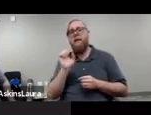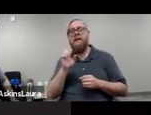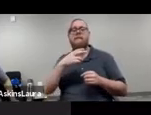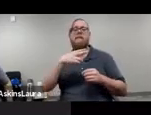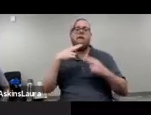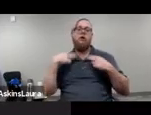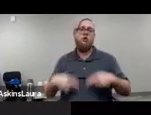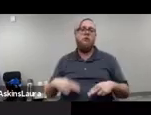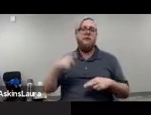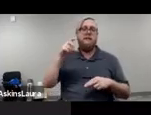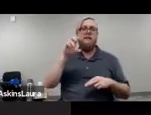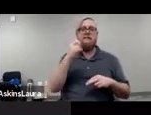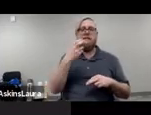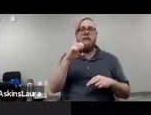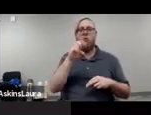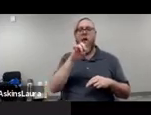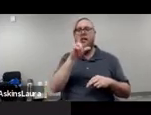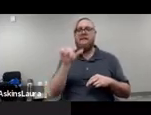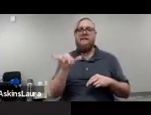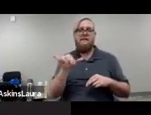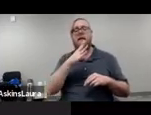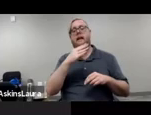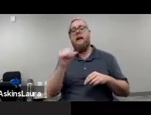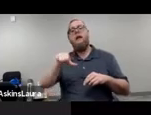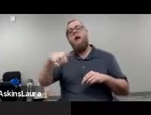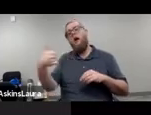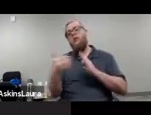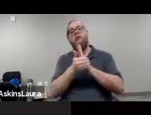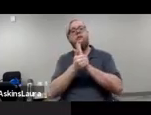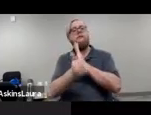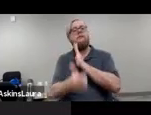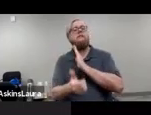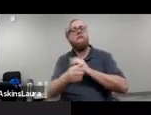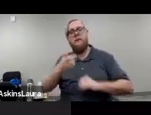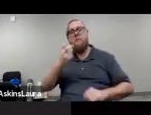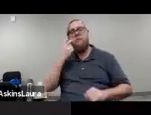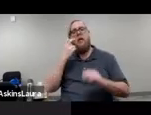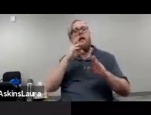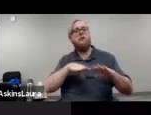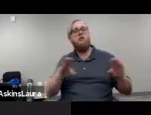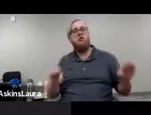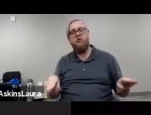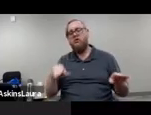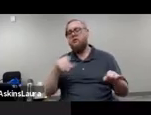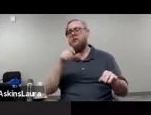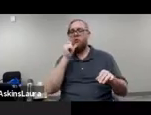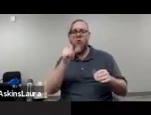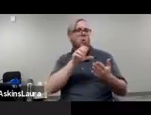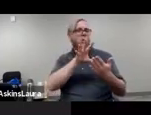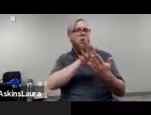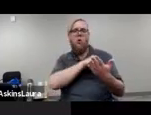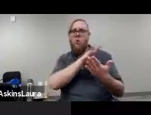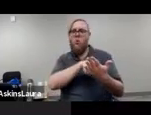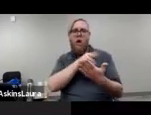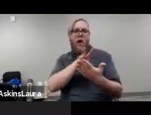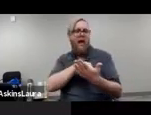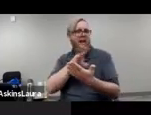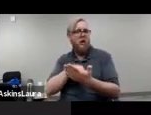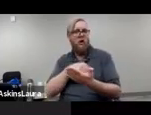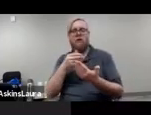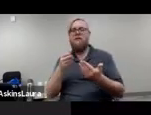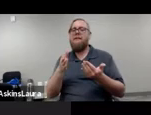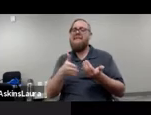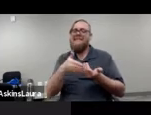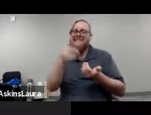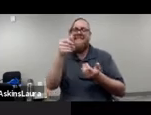sexuality, and many, many more skill sets that blind children don't acquire as